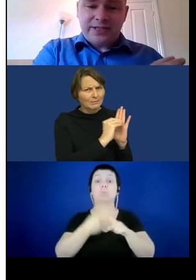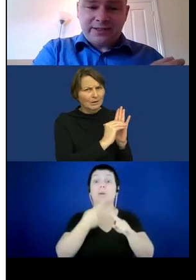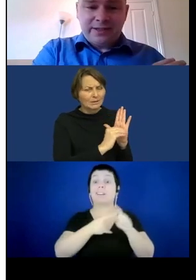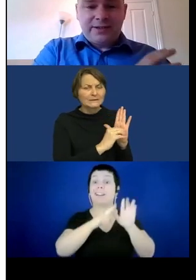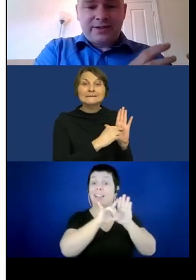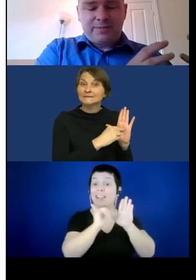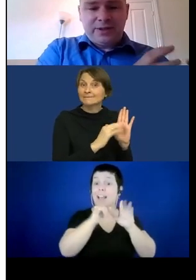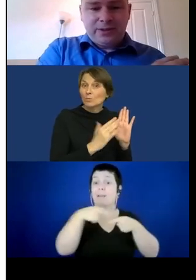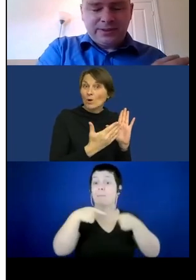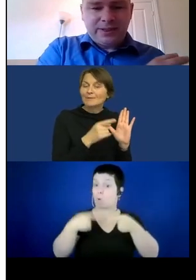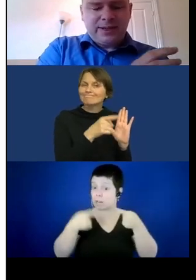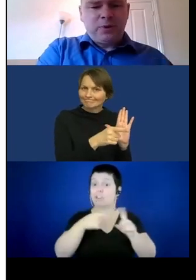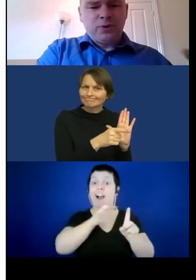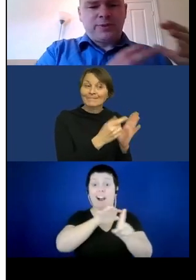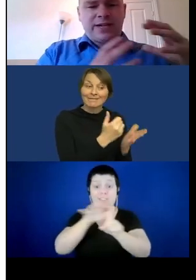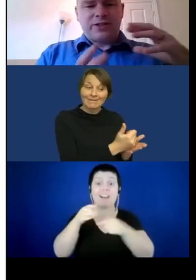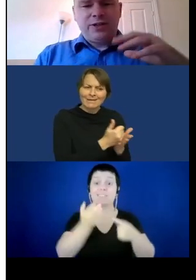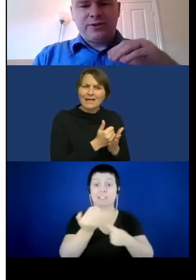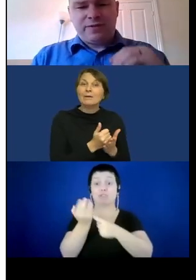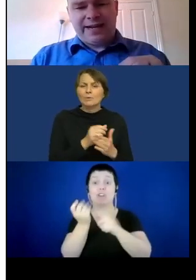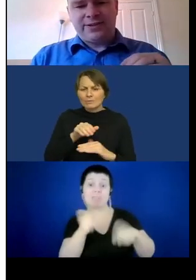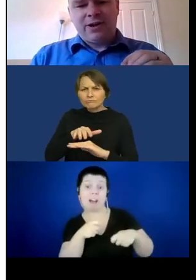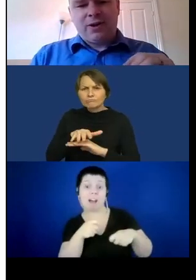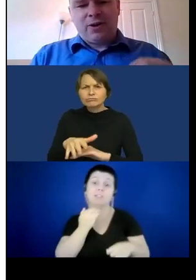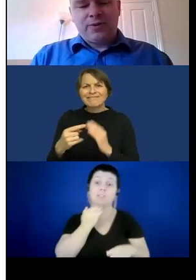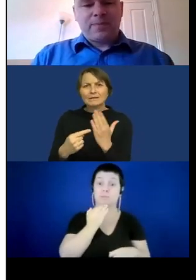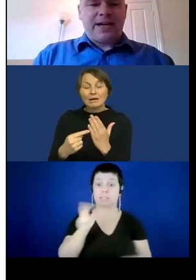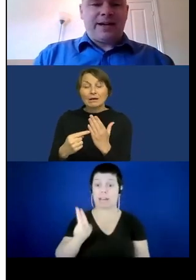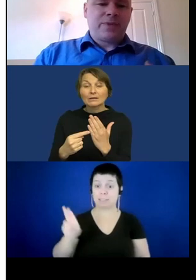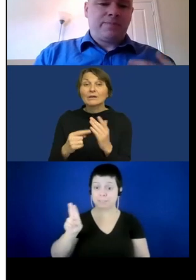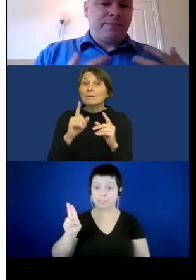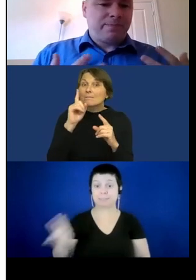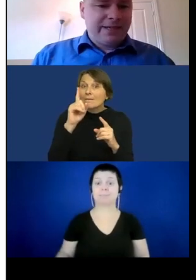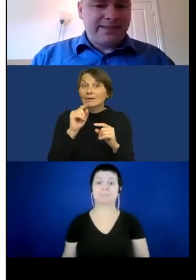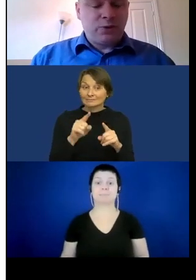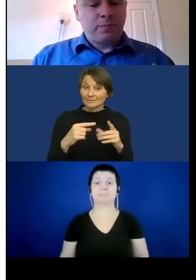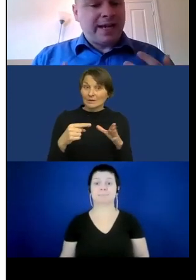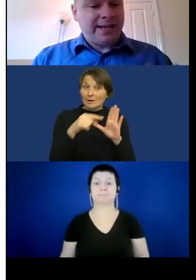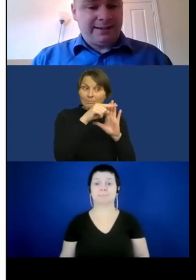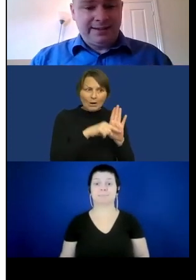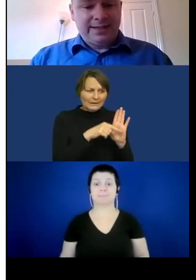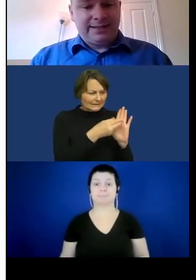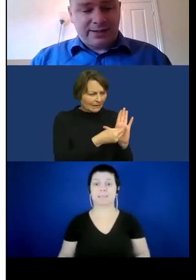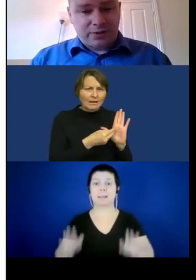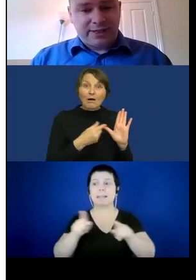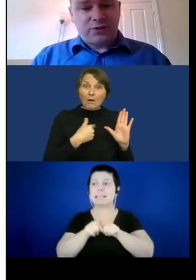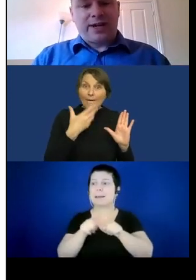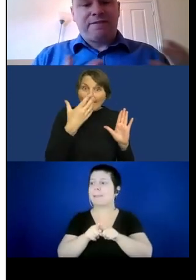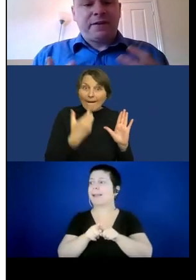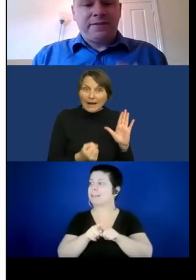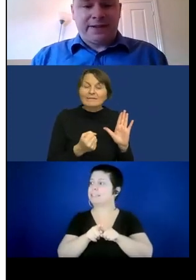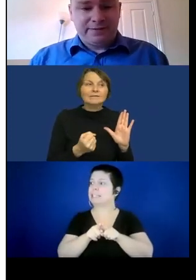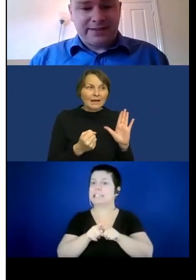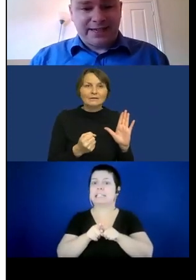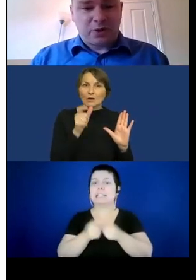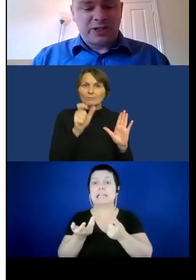technologies that can be used but also it has a huge effect on people's ability to obtain technologies or